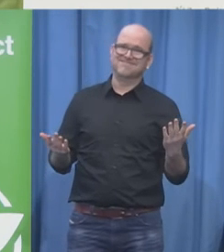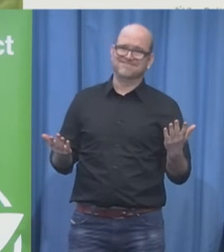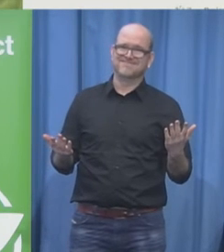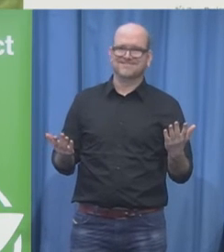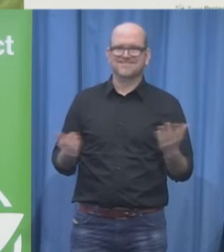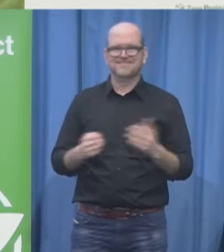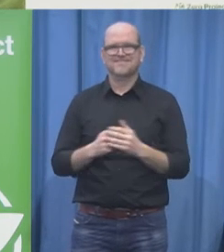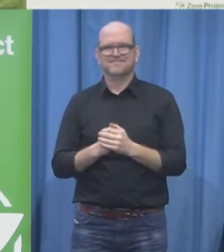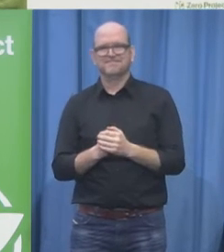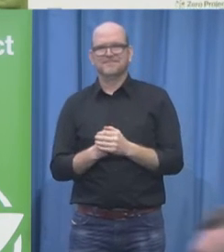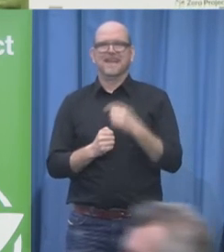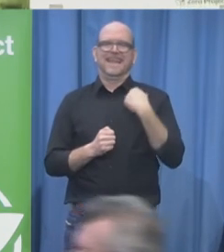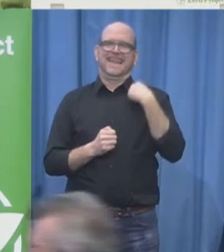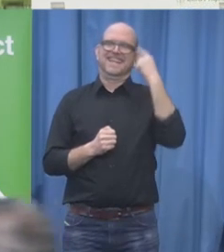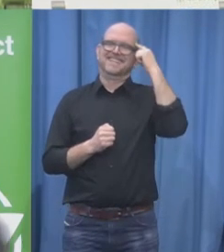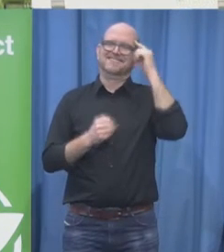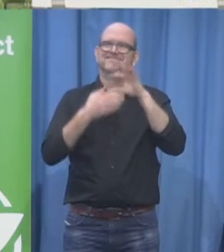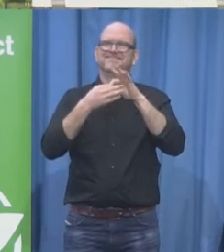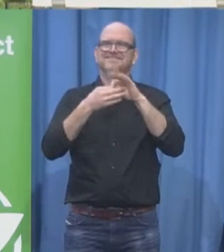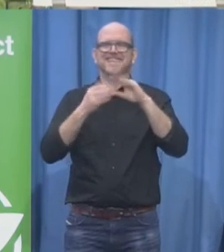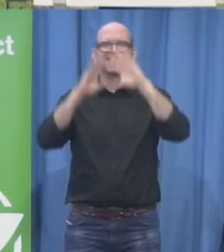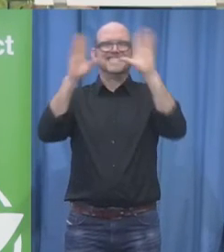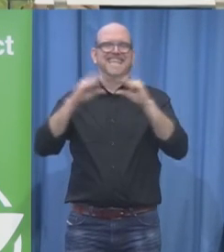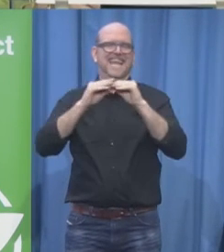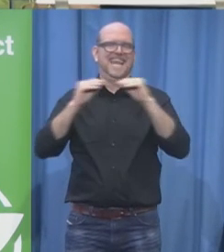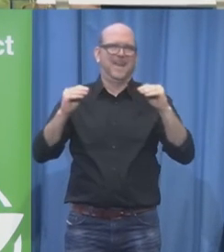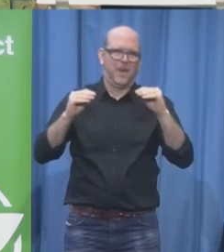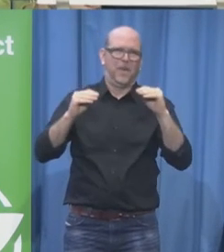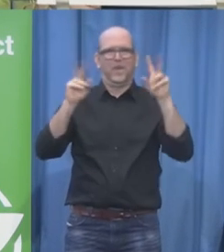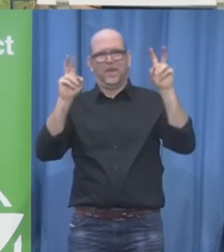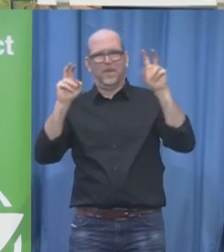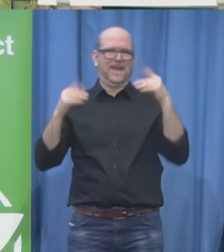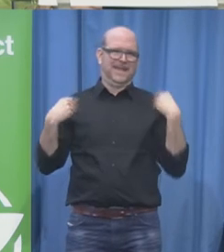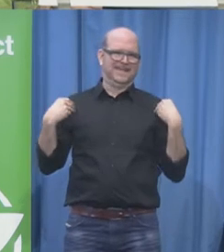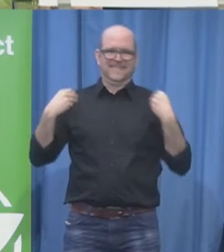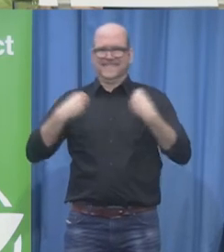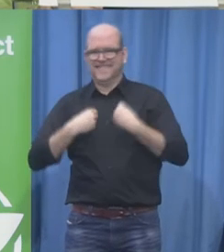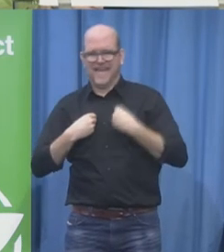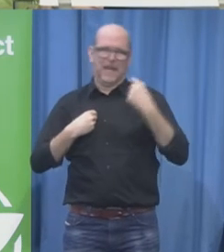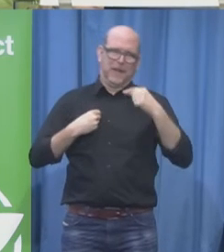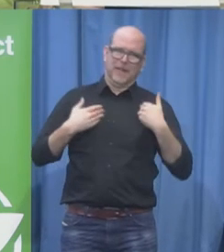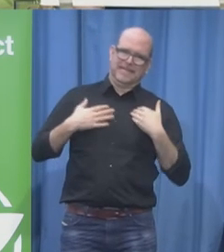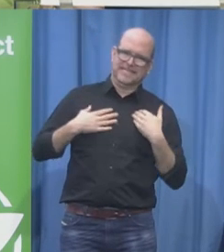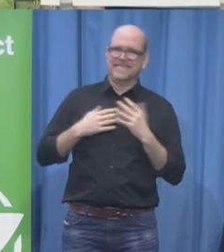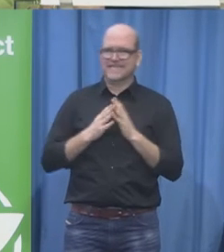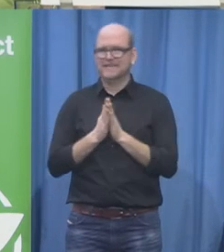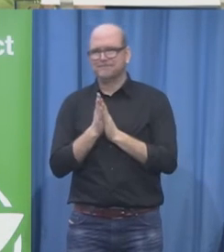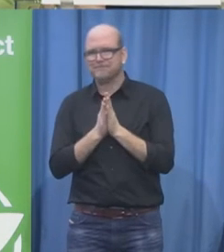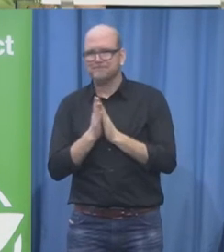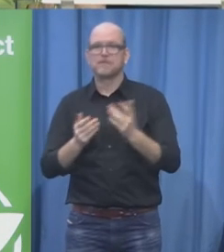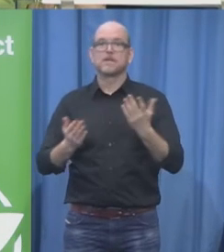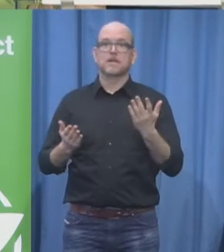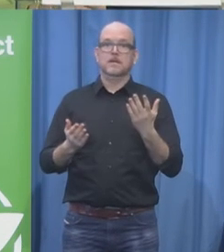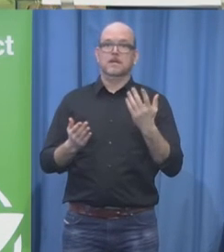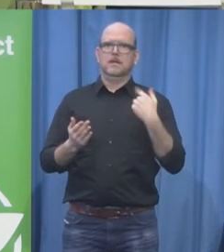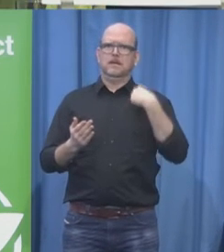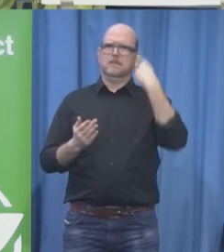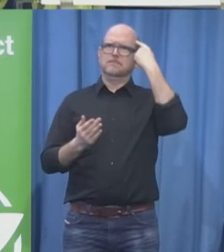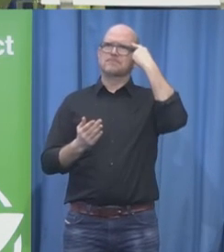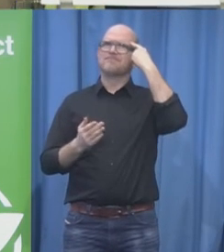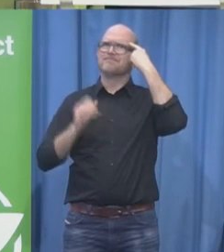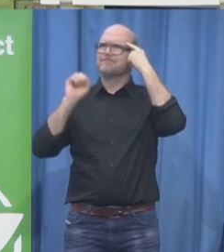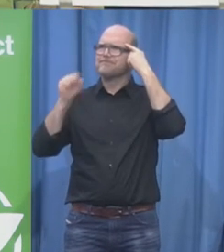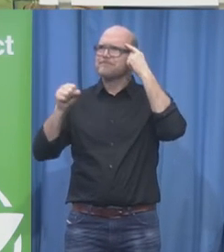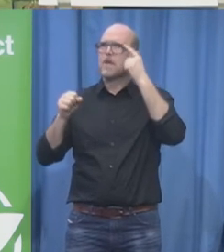green zero project the color which is very precious to me and